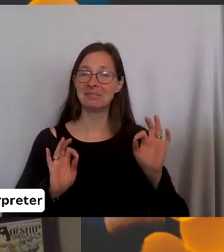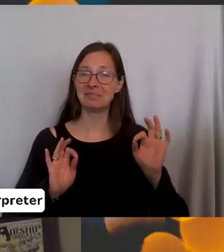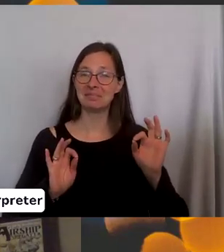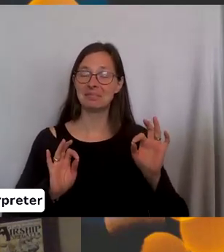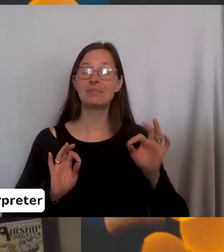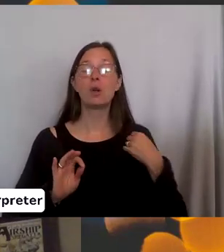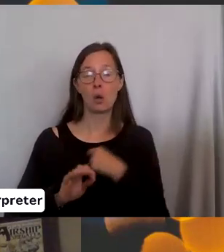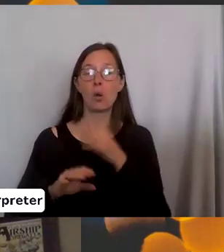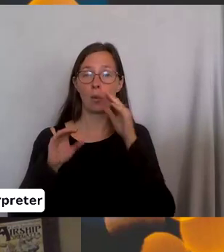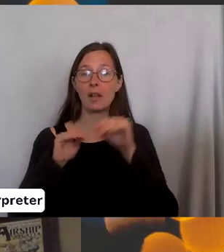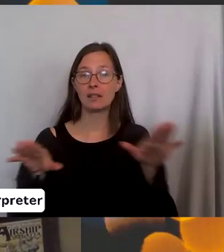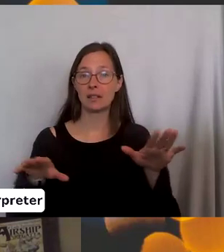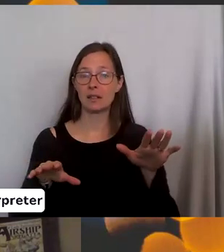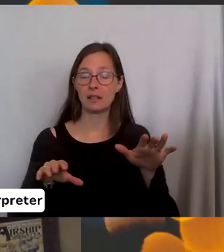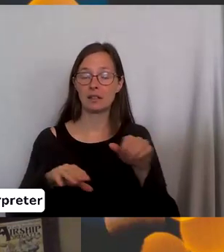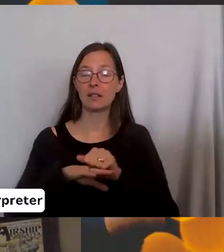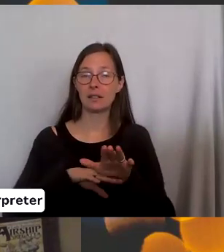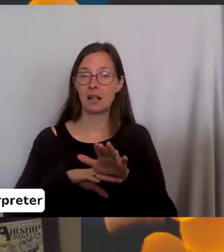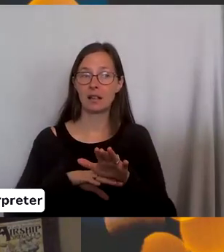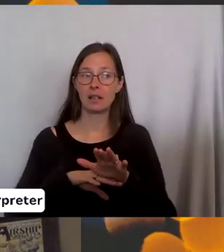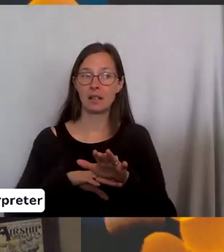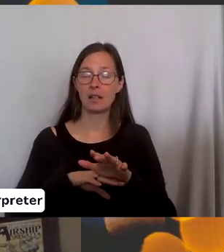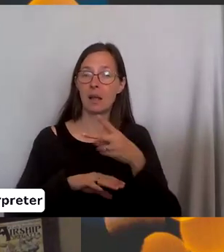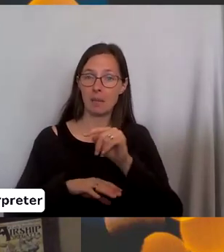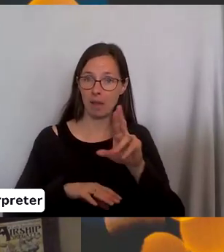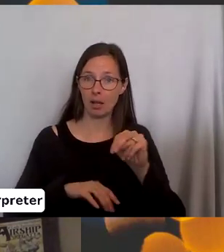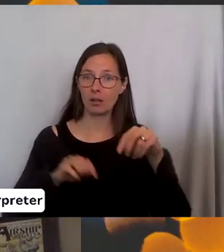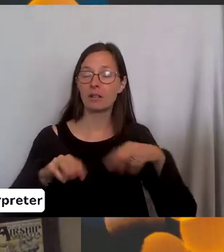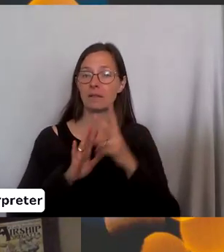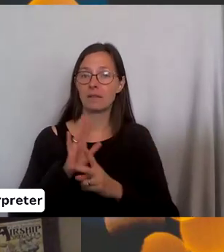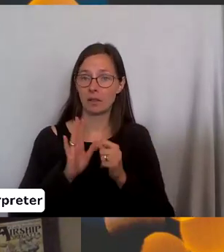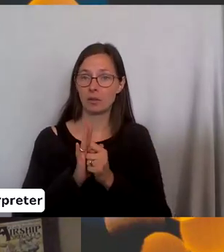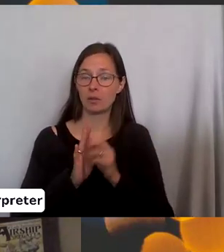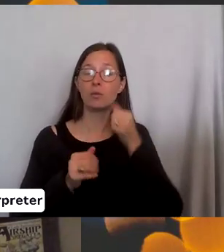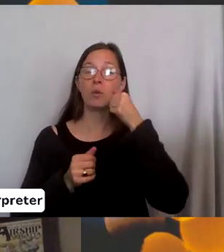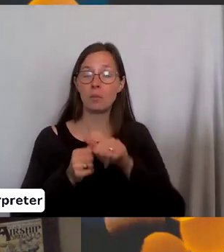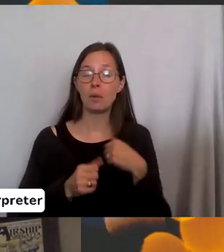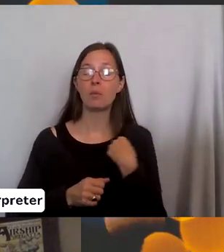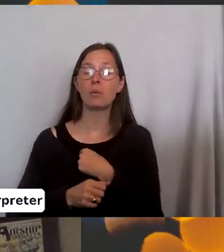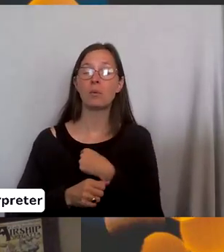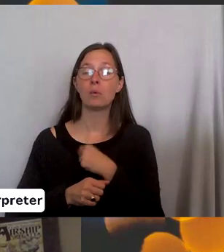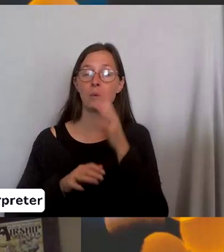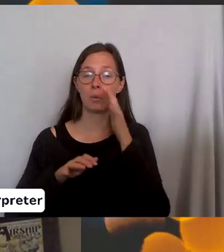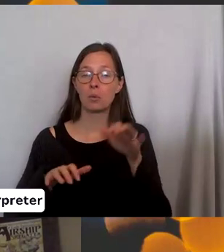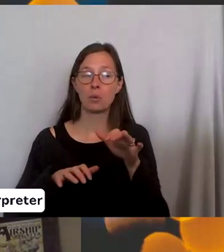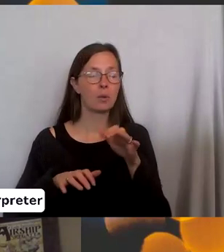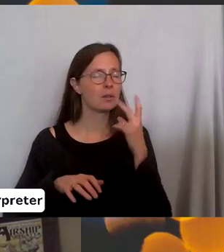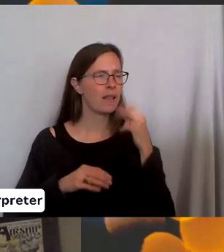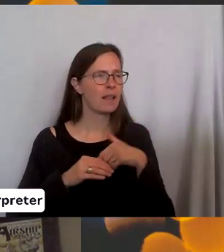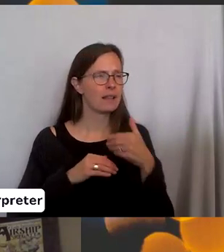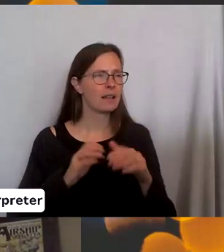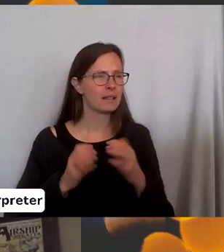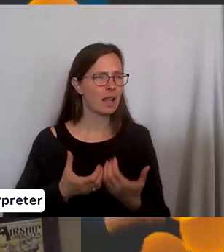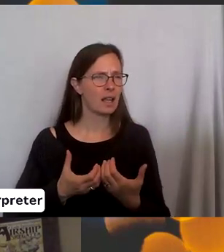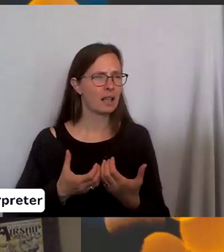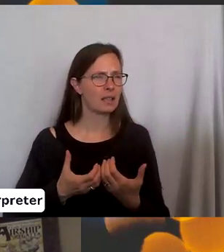yeah, we'll be sending out the, the pattern in this video. Um, and then just don't forget that we're doing, uh, let's see, the next class